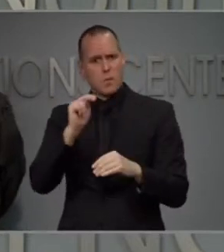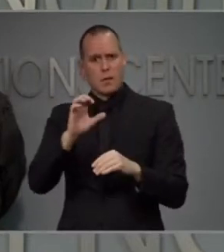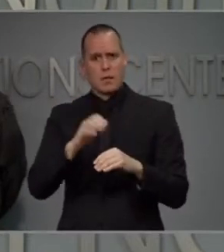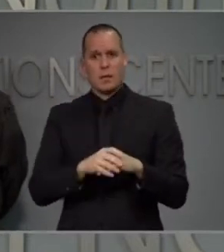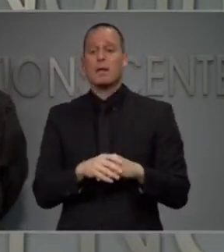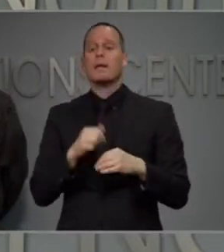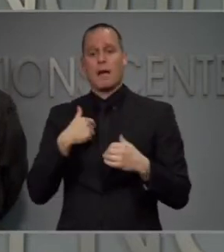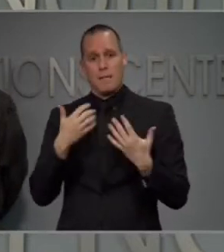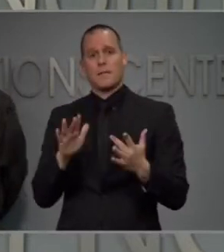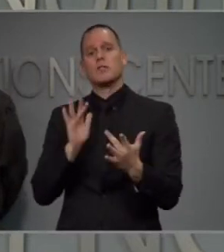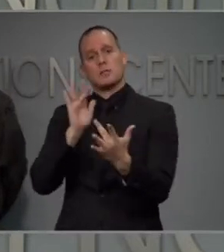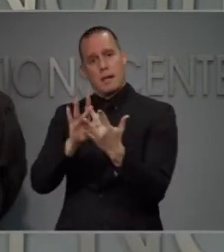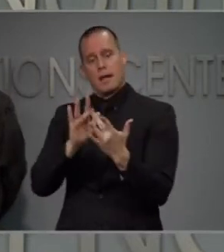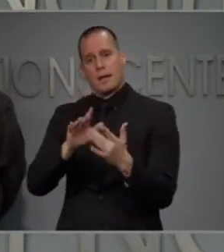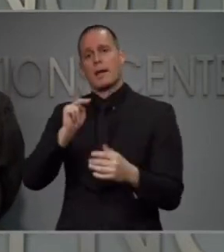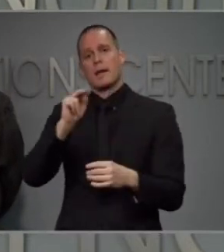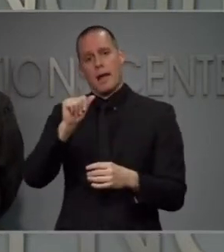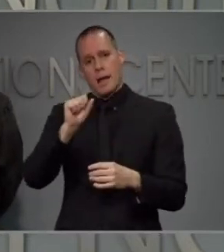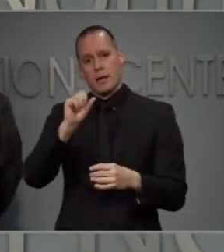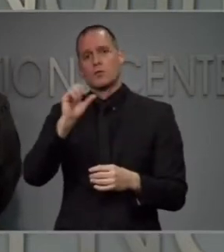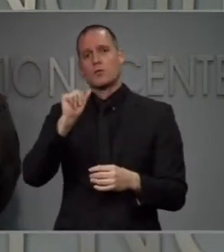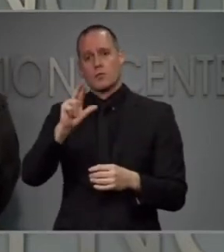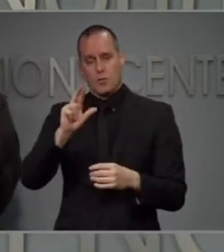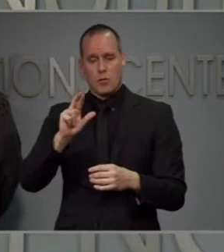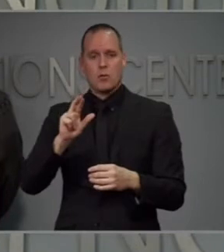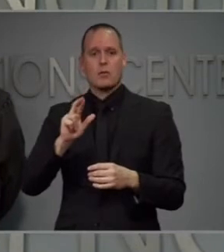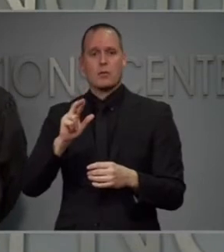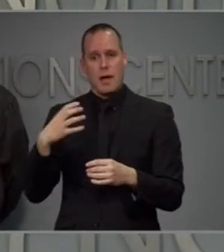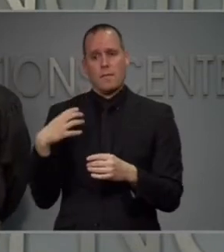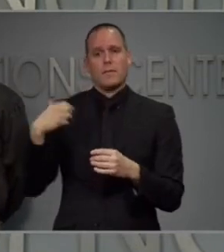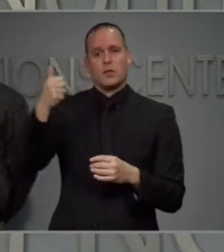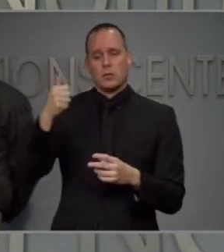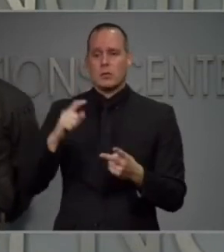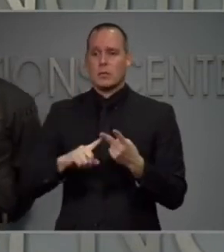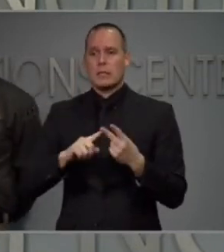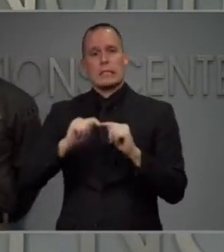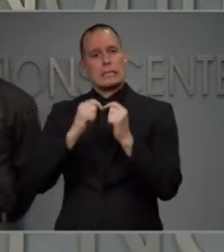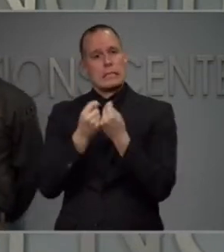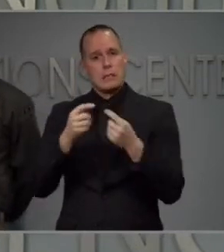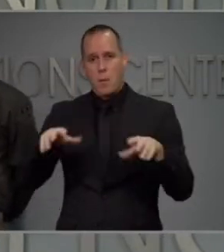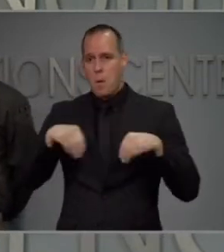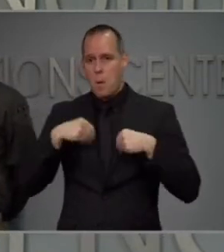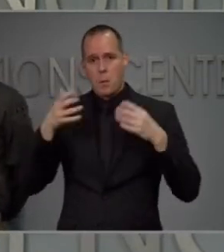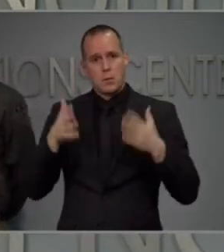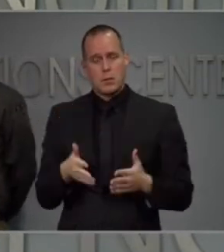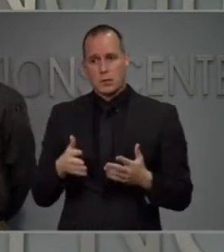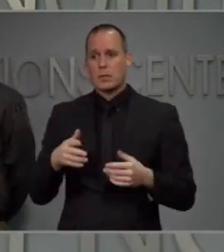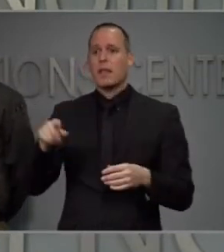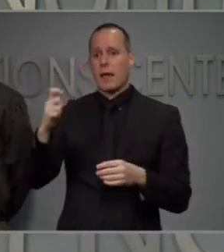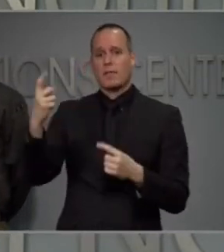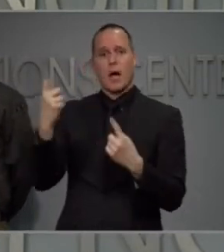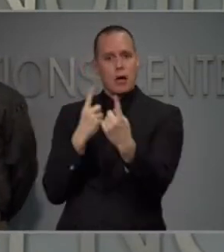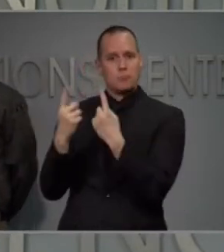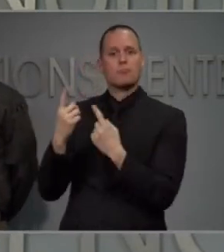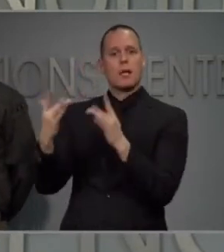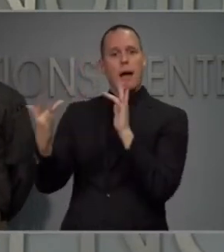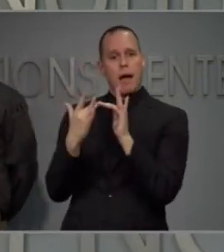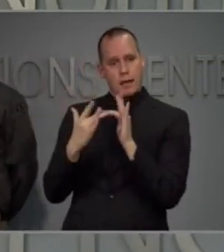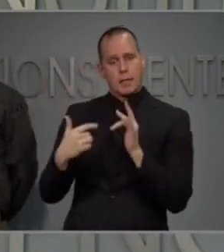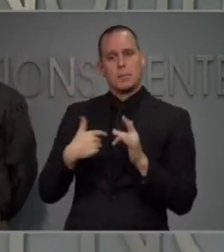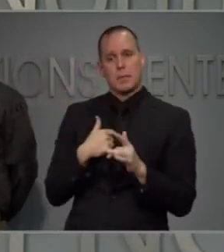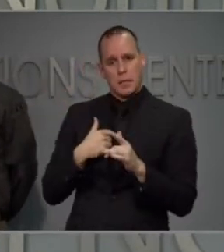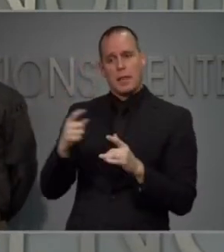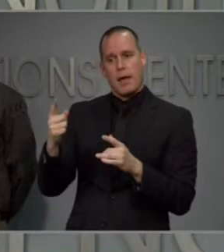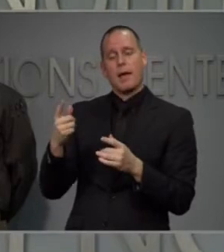NASCAR officials, track owners, team owners. They have come forward with a